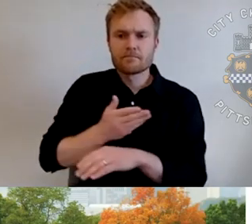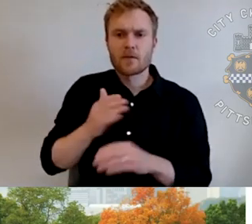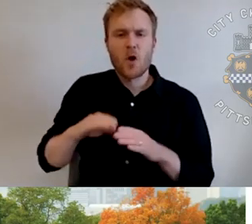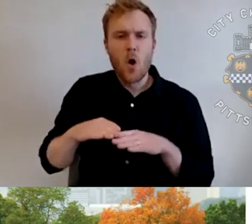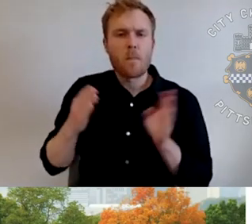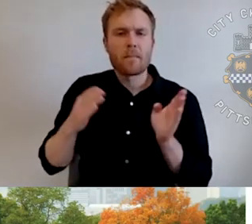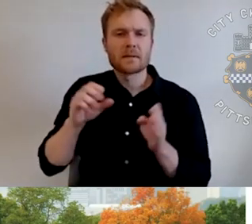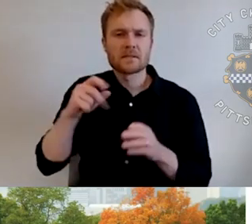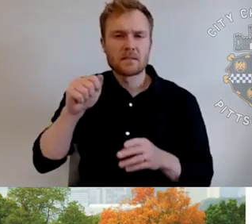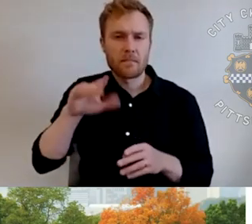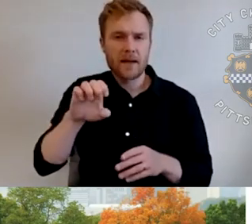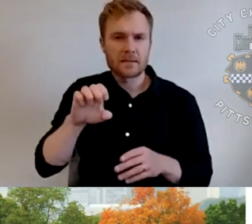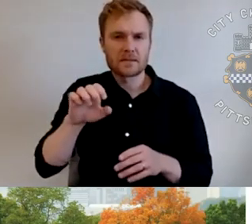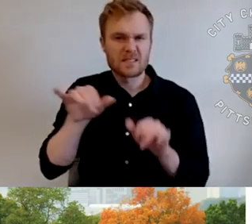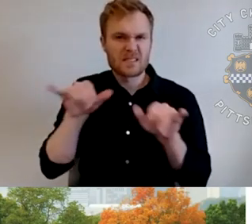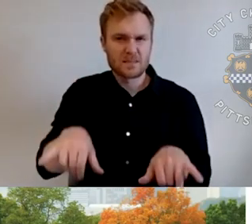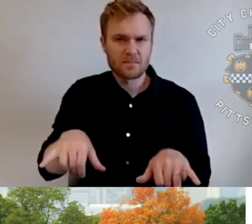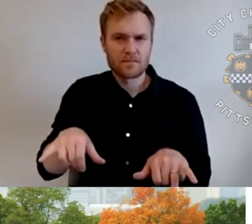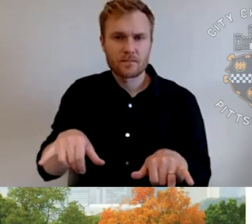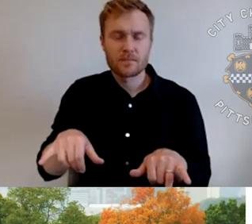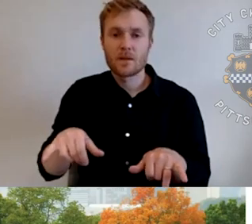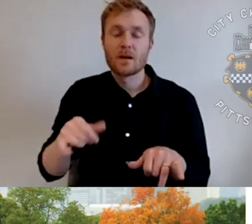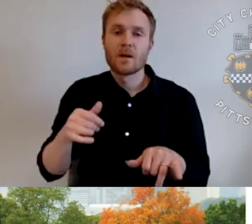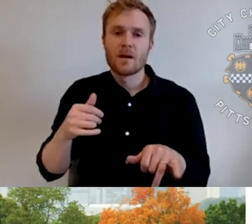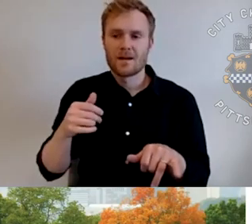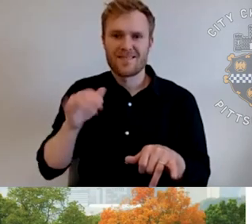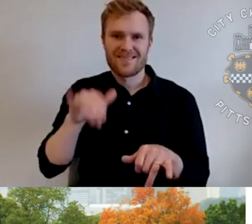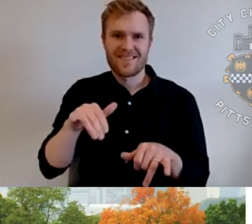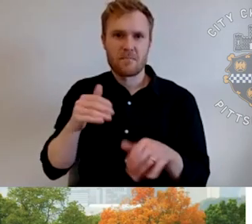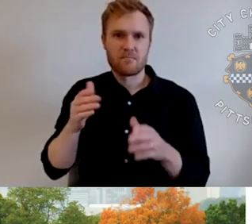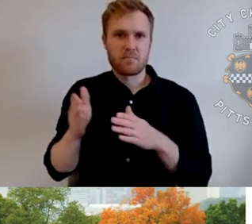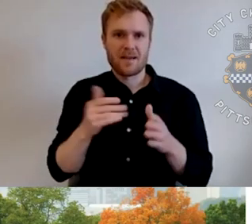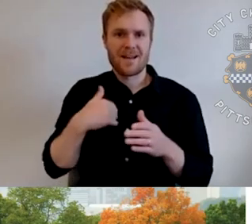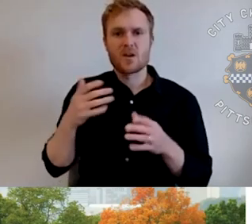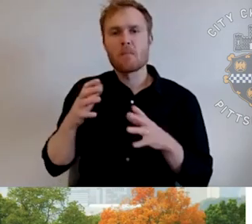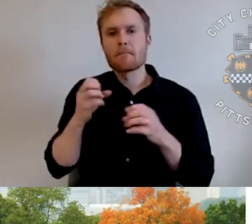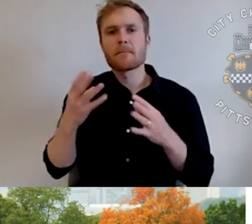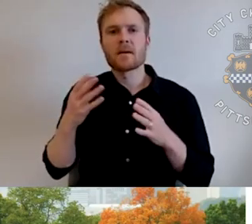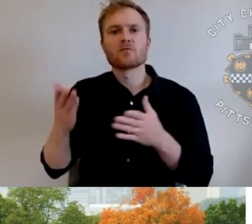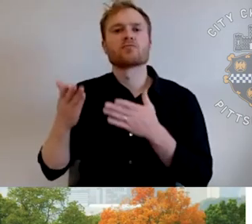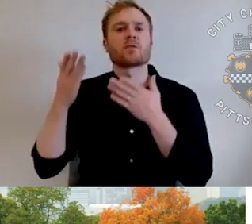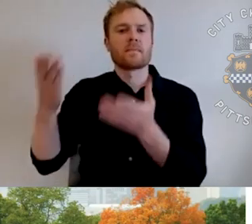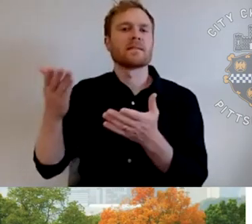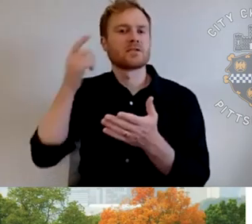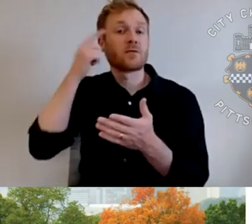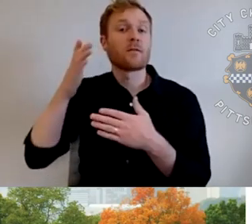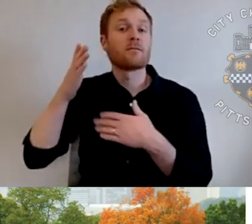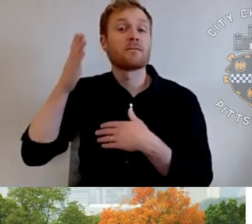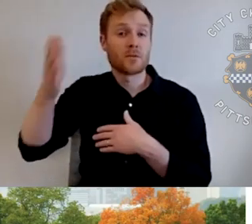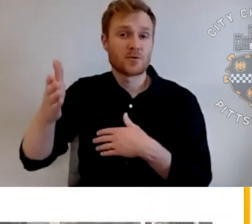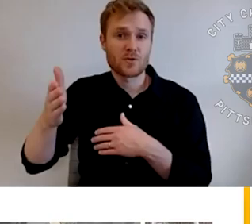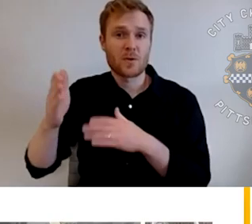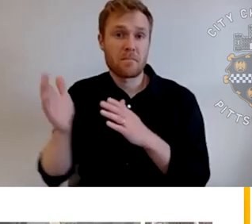made a lot of, uh, recommendations for future open space planning, which I will talk about on future slides next.